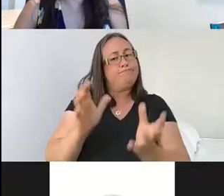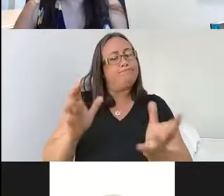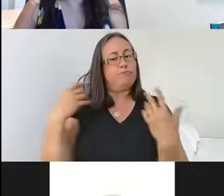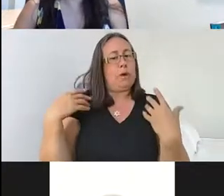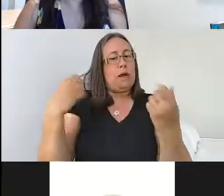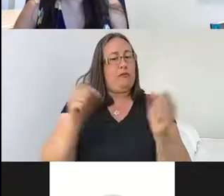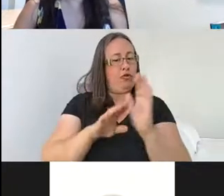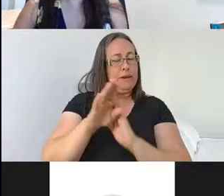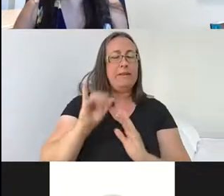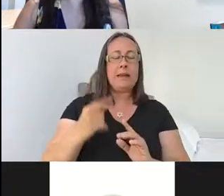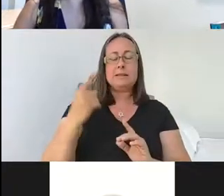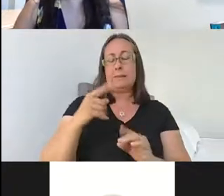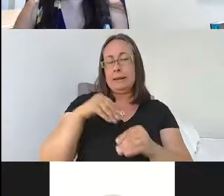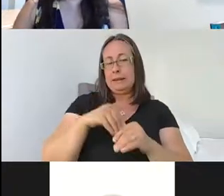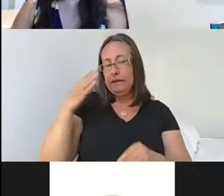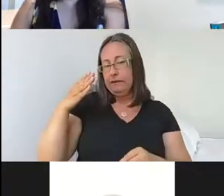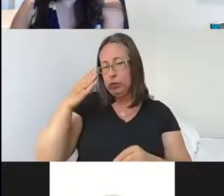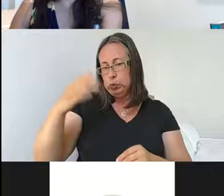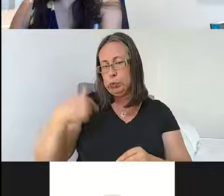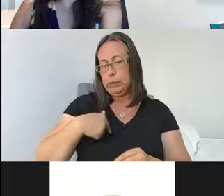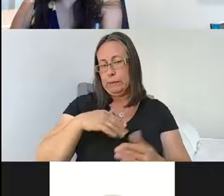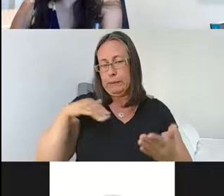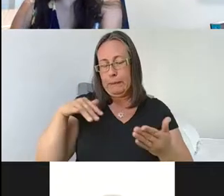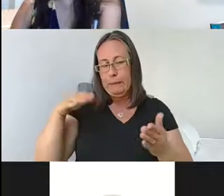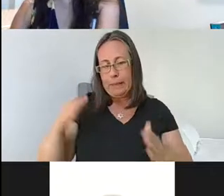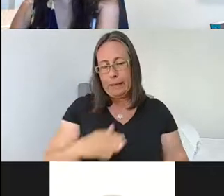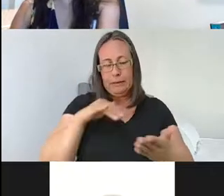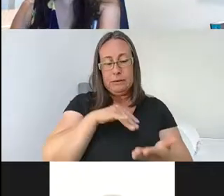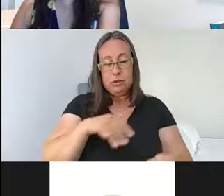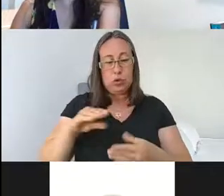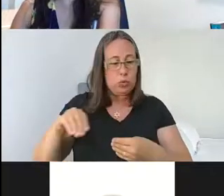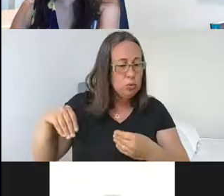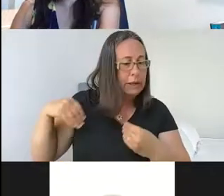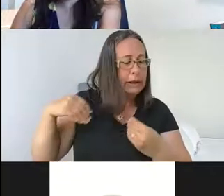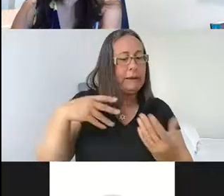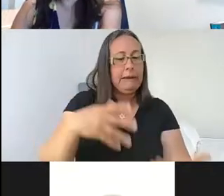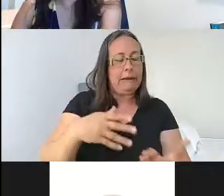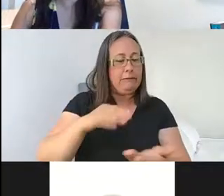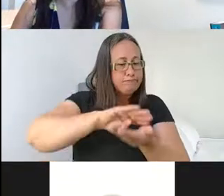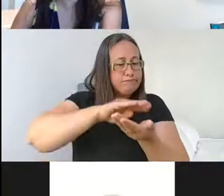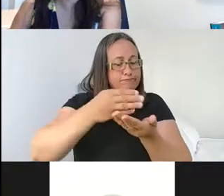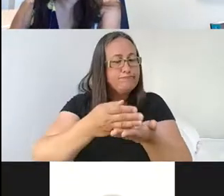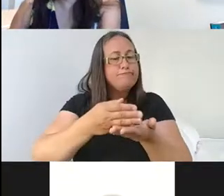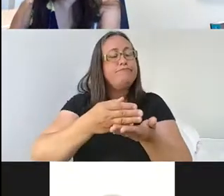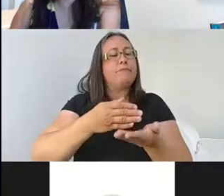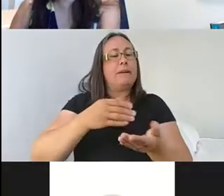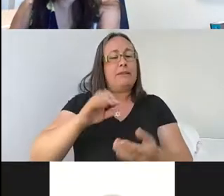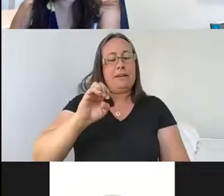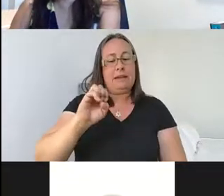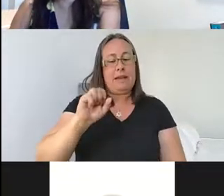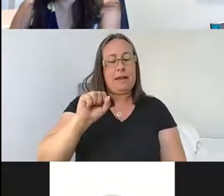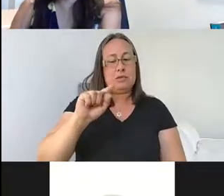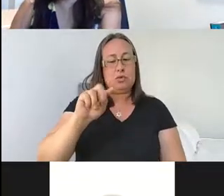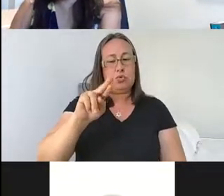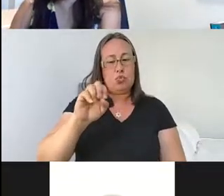and ongoing in our lab is, um, give a bolus of estrogen in the post-asthenic period to see